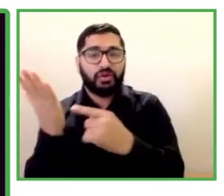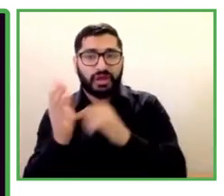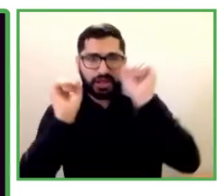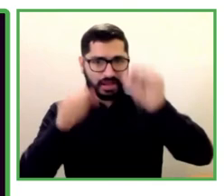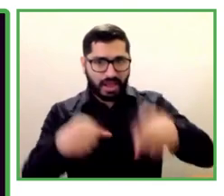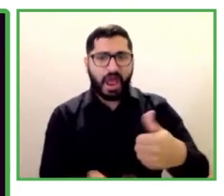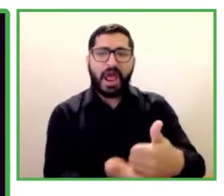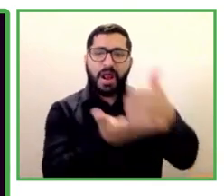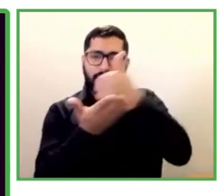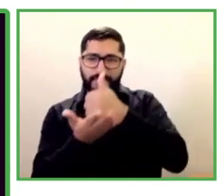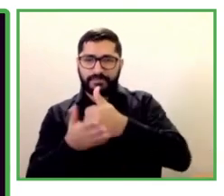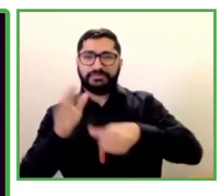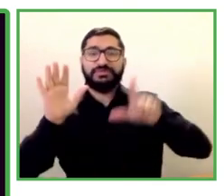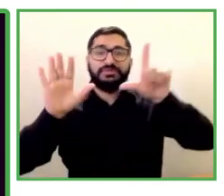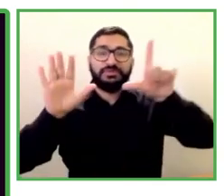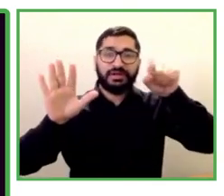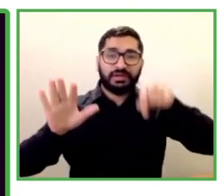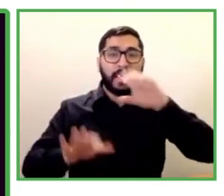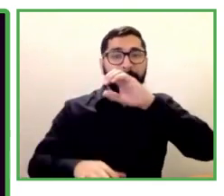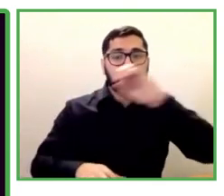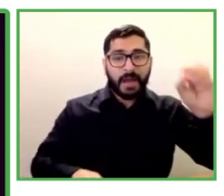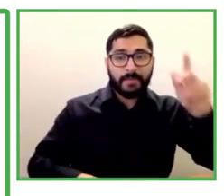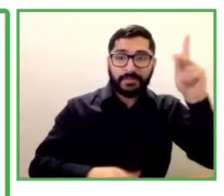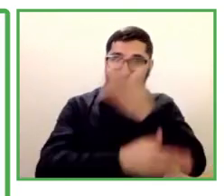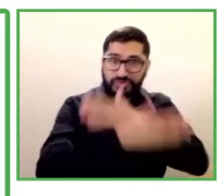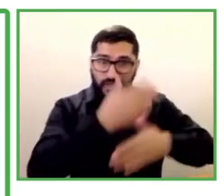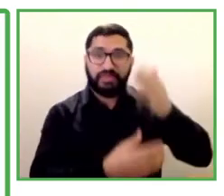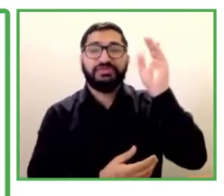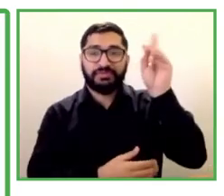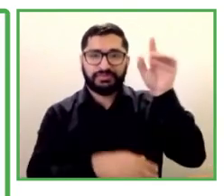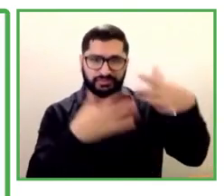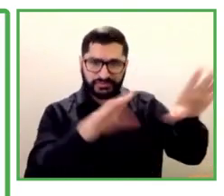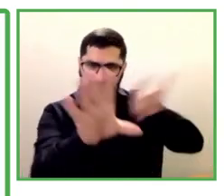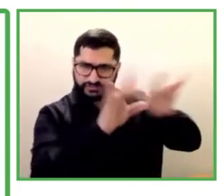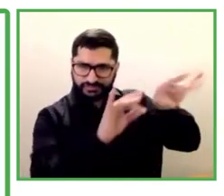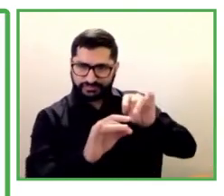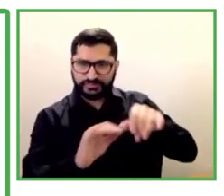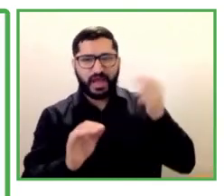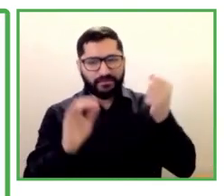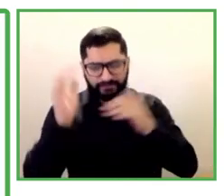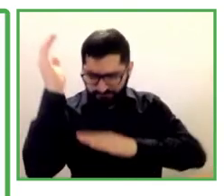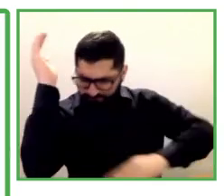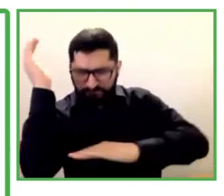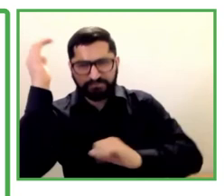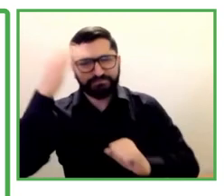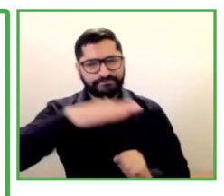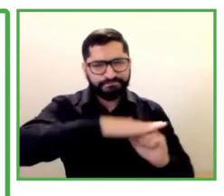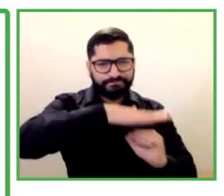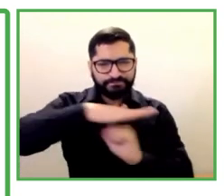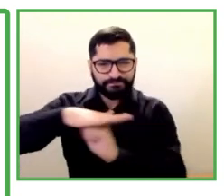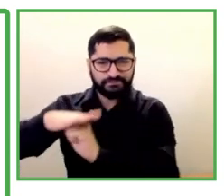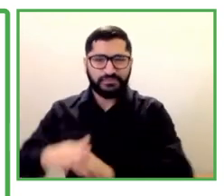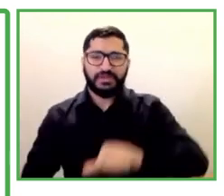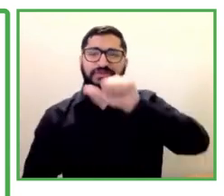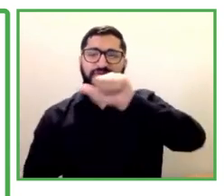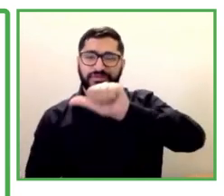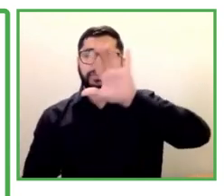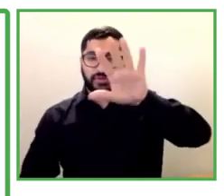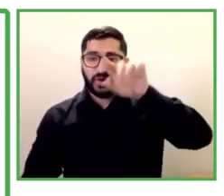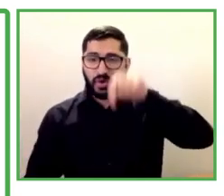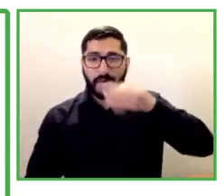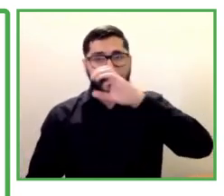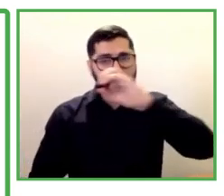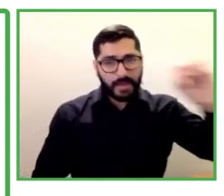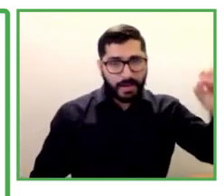of 65,000 candidates. In our business model, we never charge anything from the candidates.